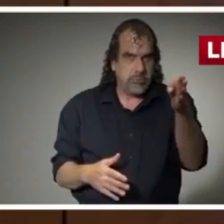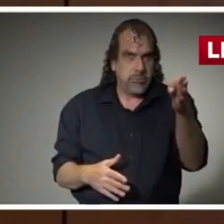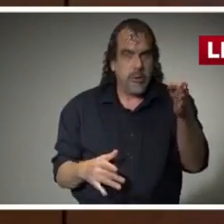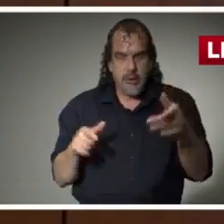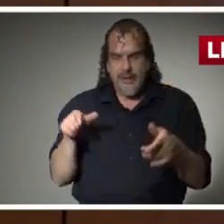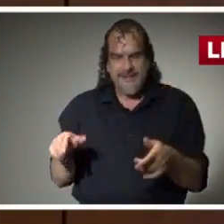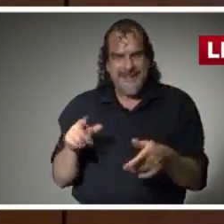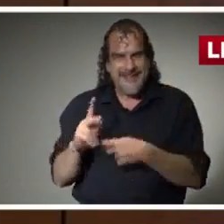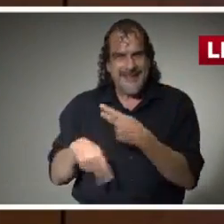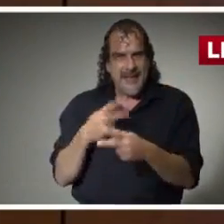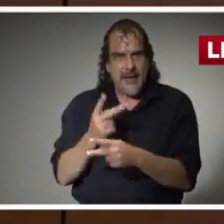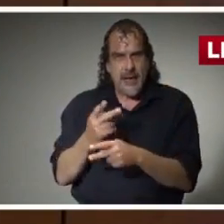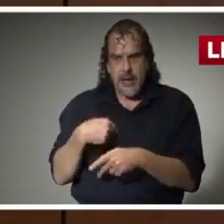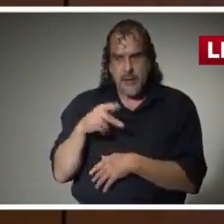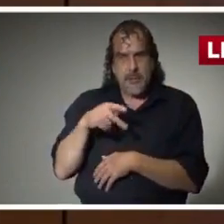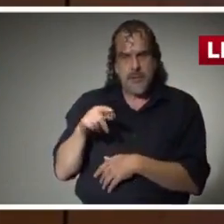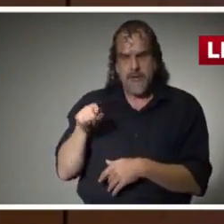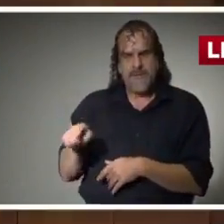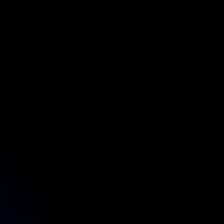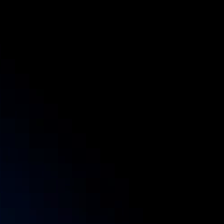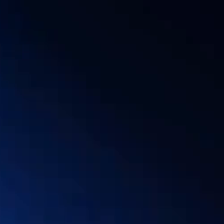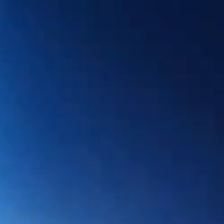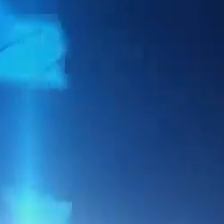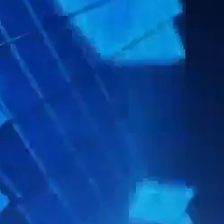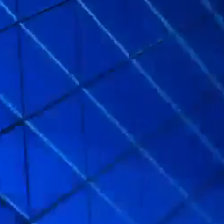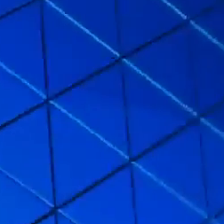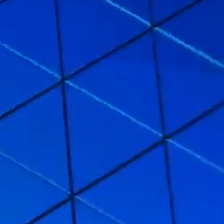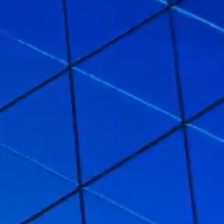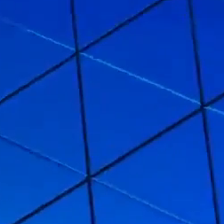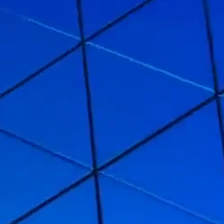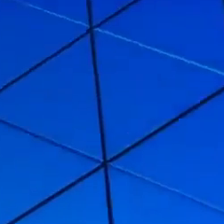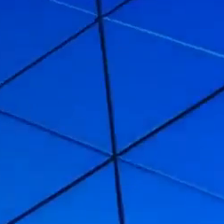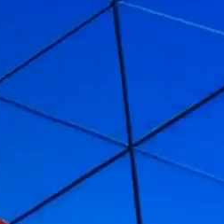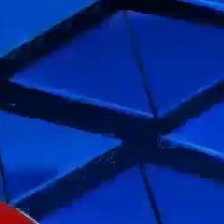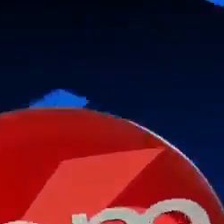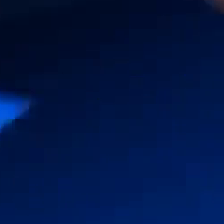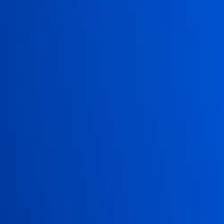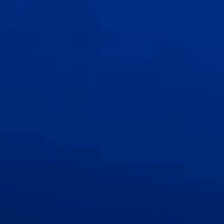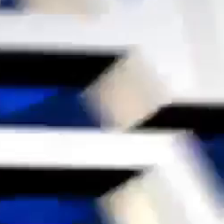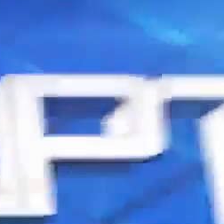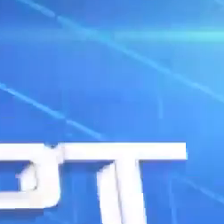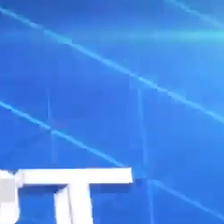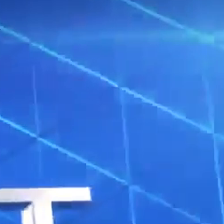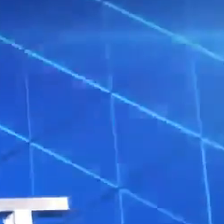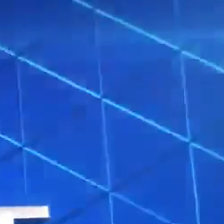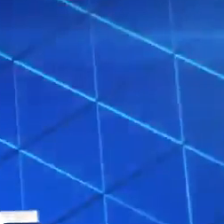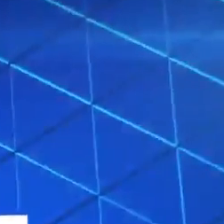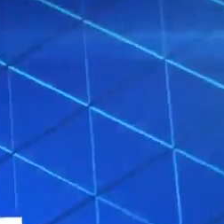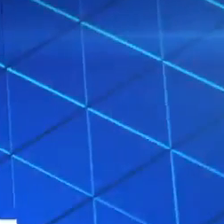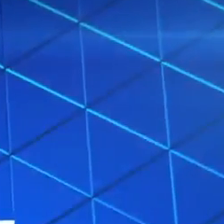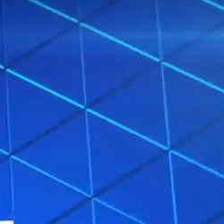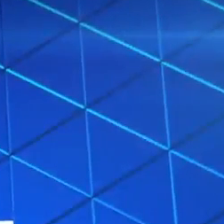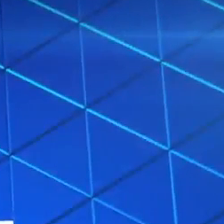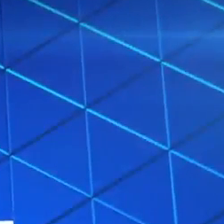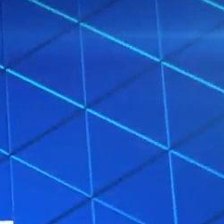the type of PPE that went to those facilities. I know. I'll see you